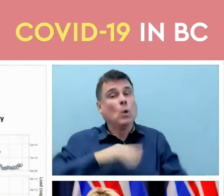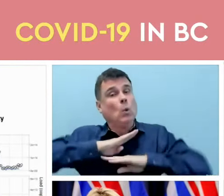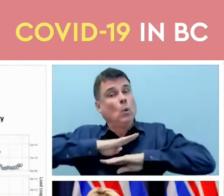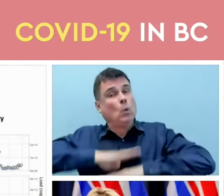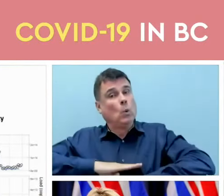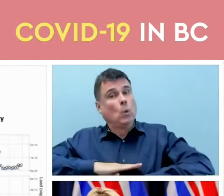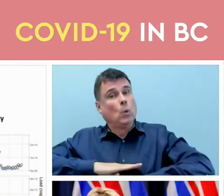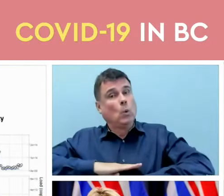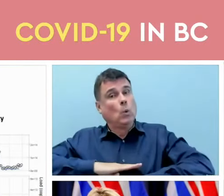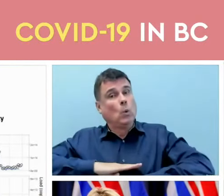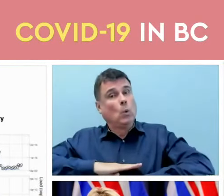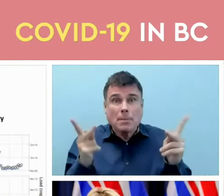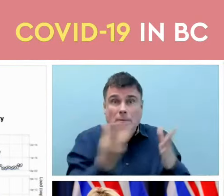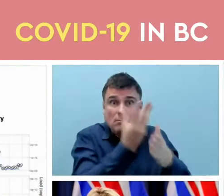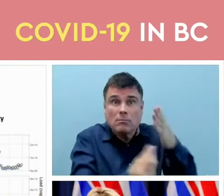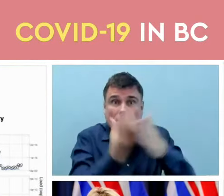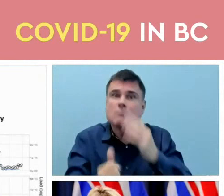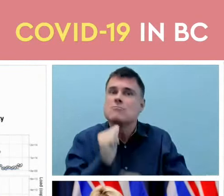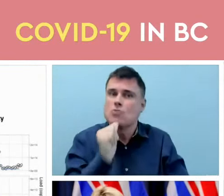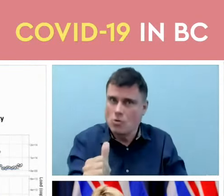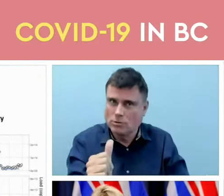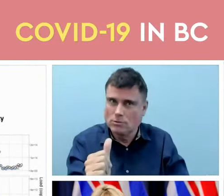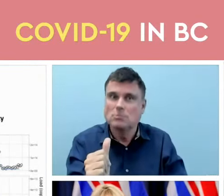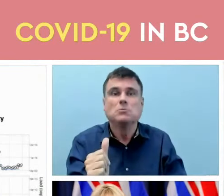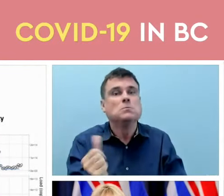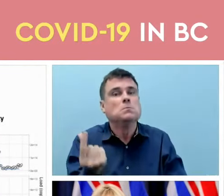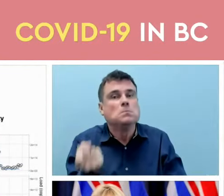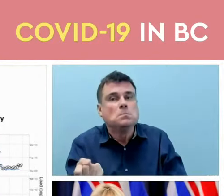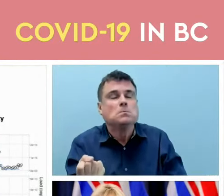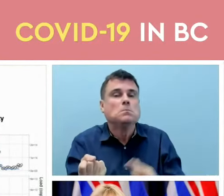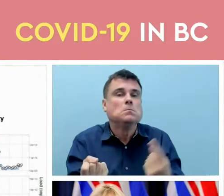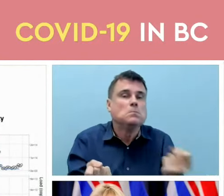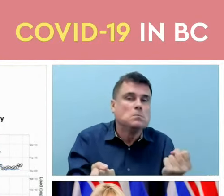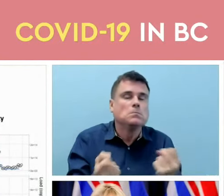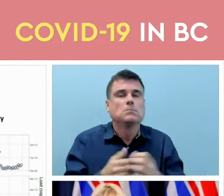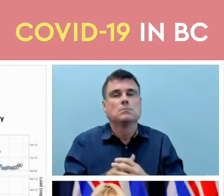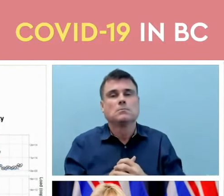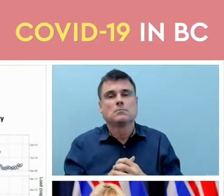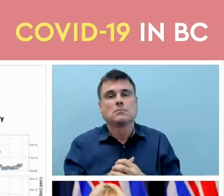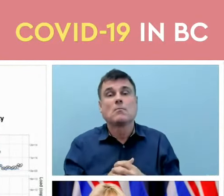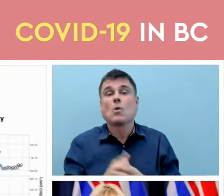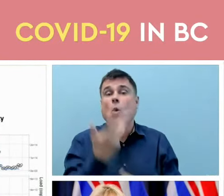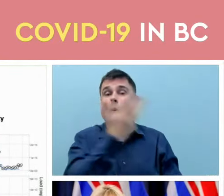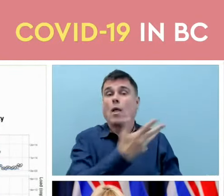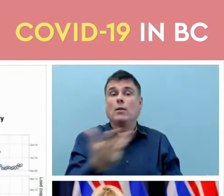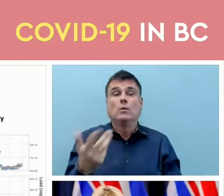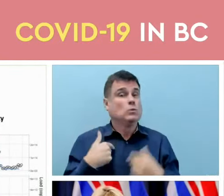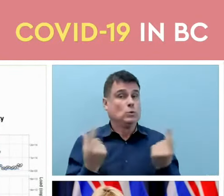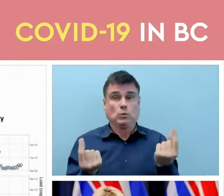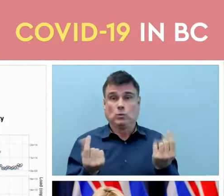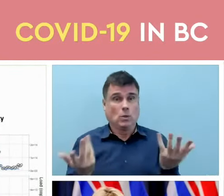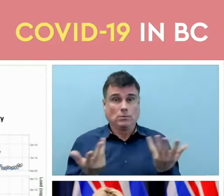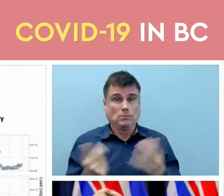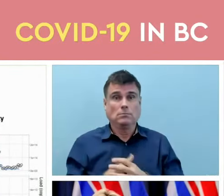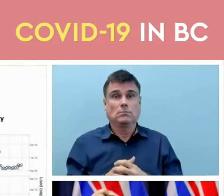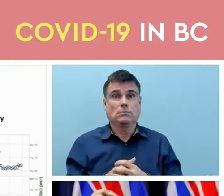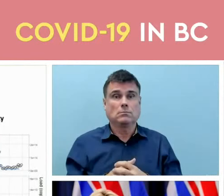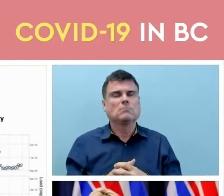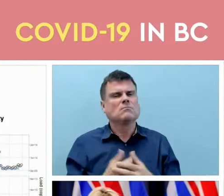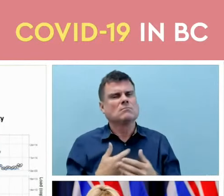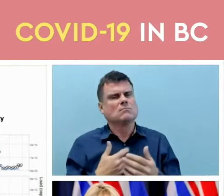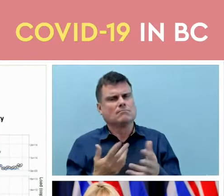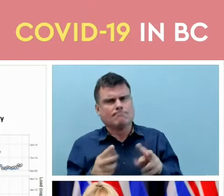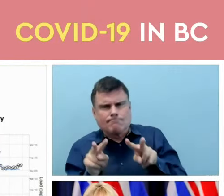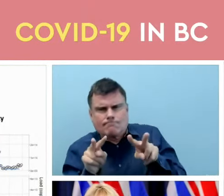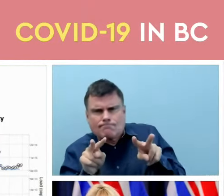One of the things that we have started very early on is using other surveillance measures to help us understand the impact of this virus